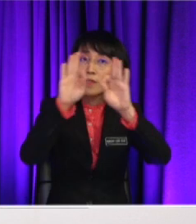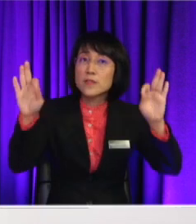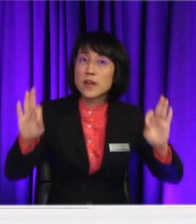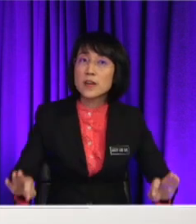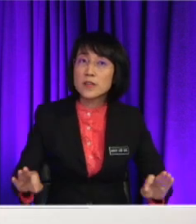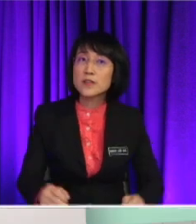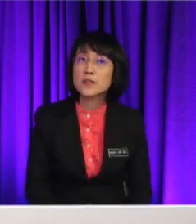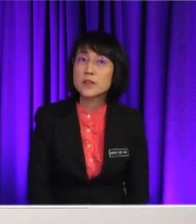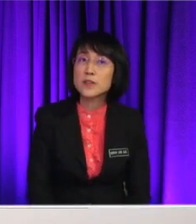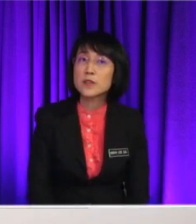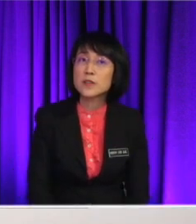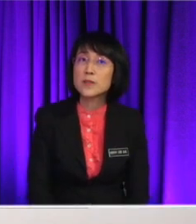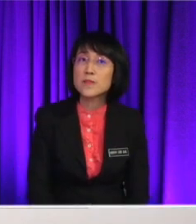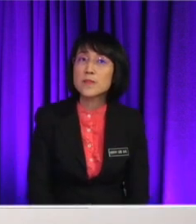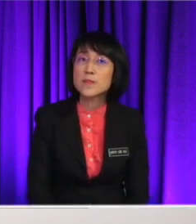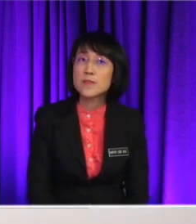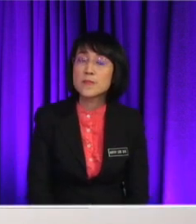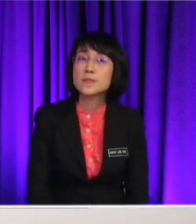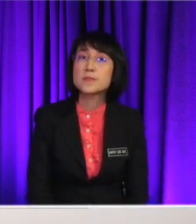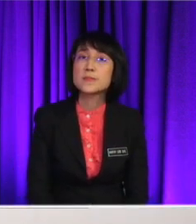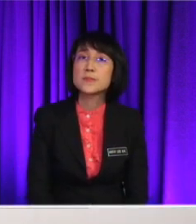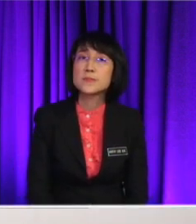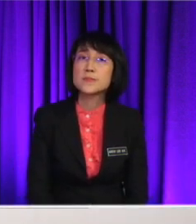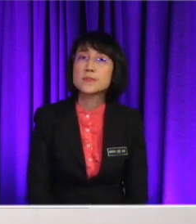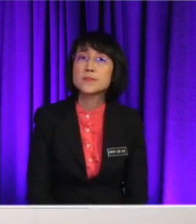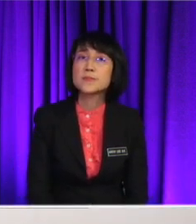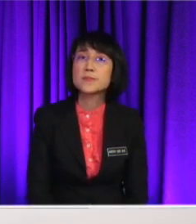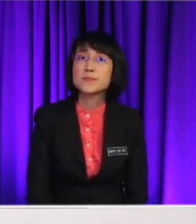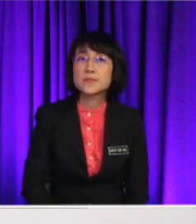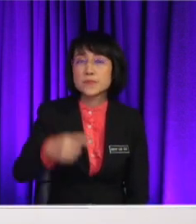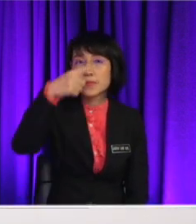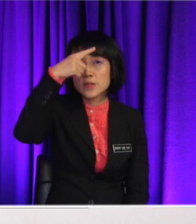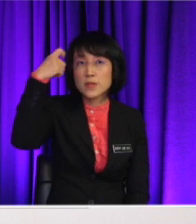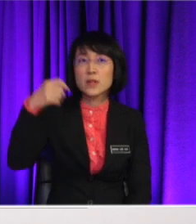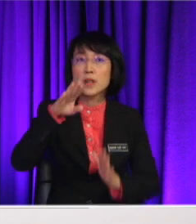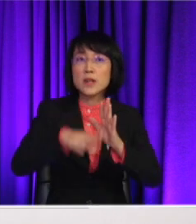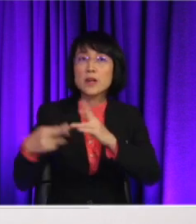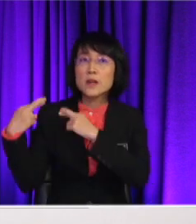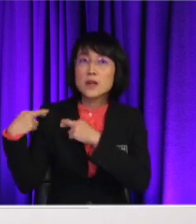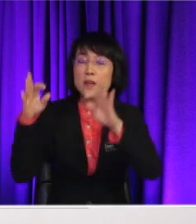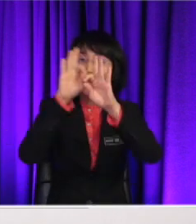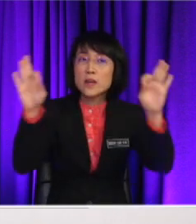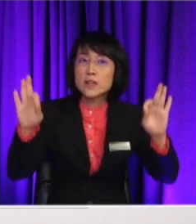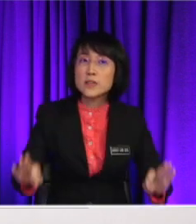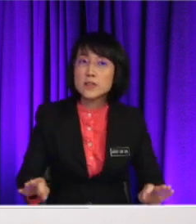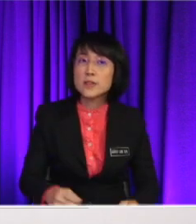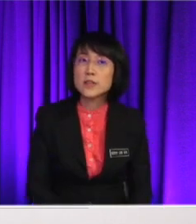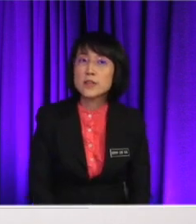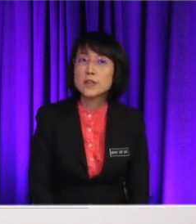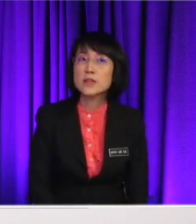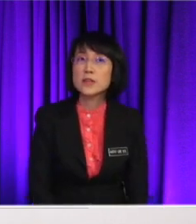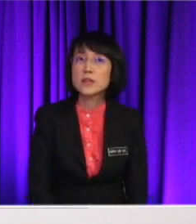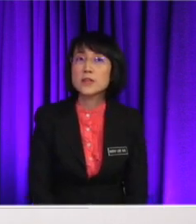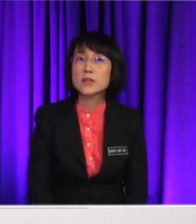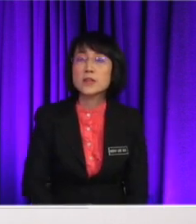rapidly day by day in urban areas. However, due to the lack of responsibility of factory owners, they tend to dispose their